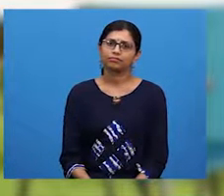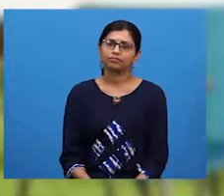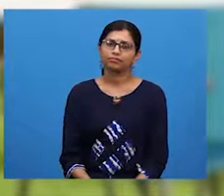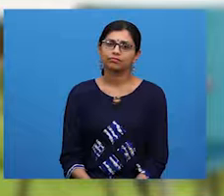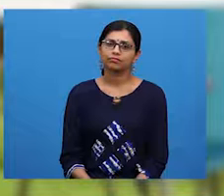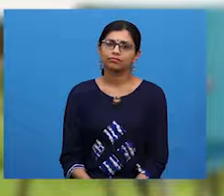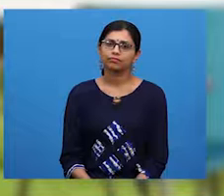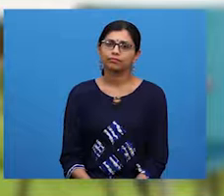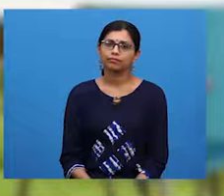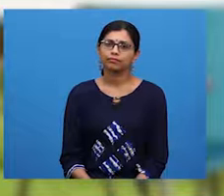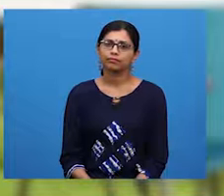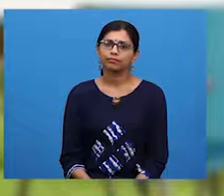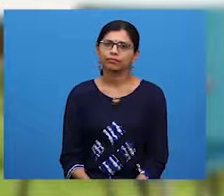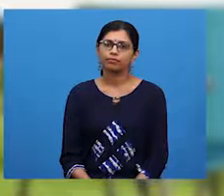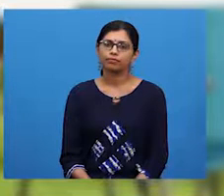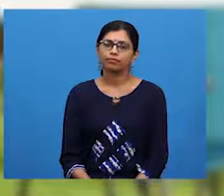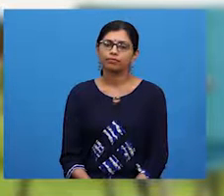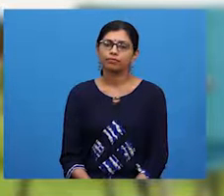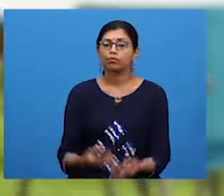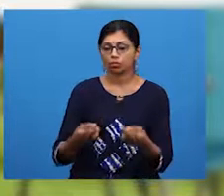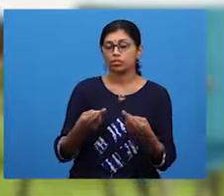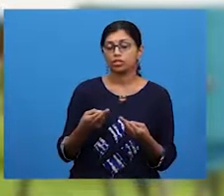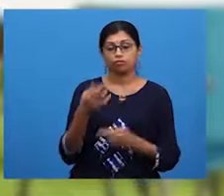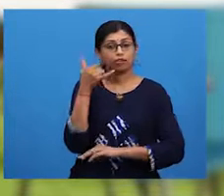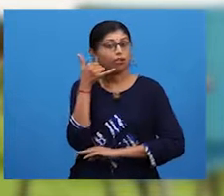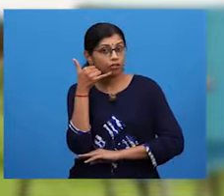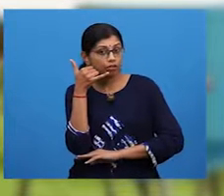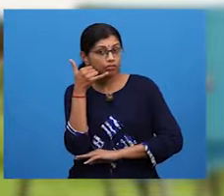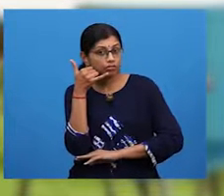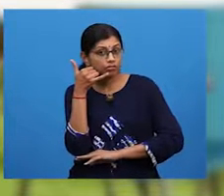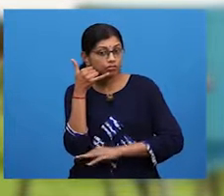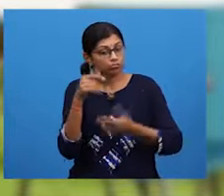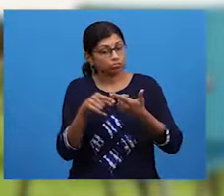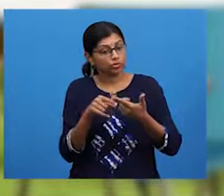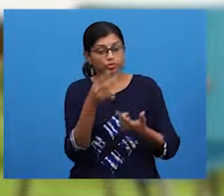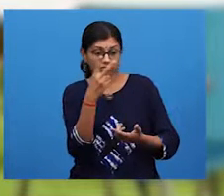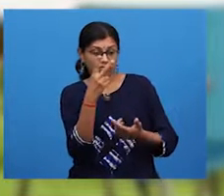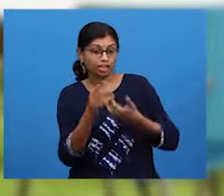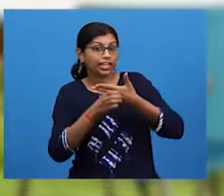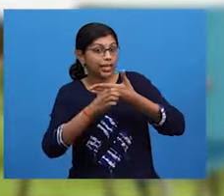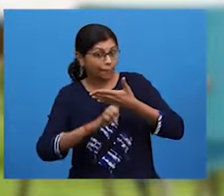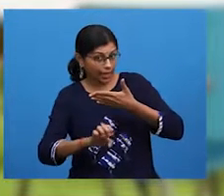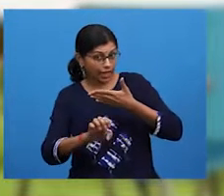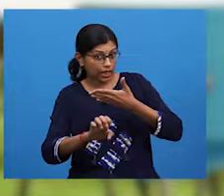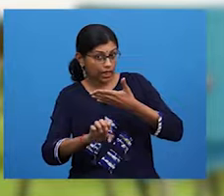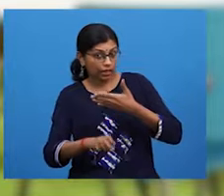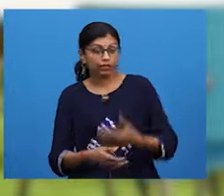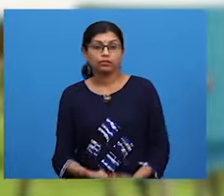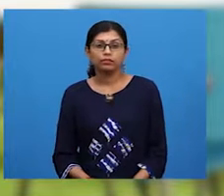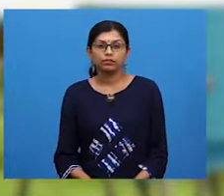Besides receiving calls, we can check our emails, access